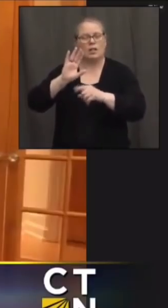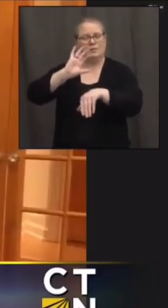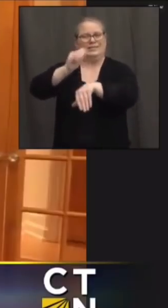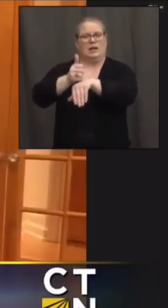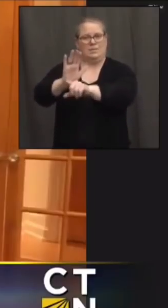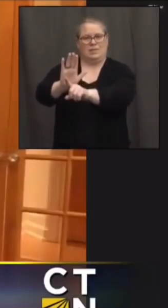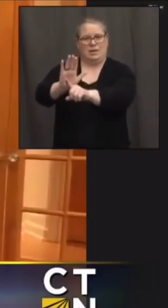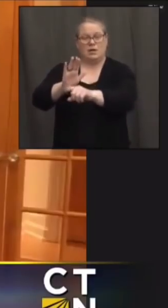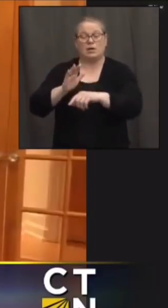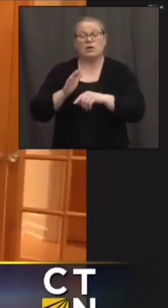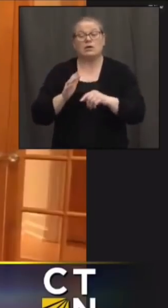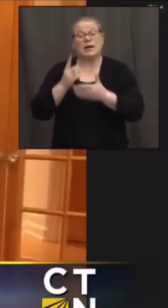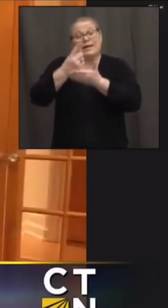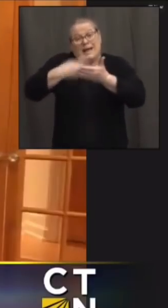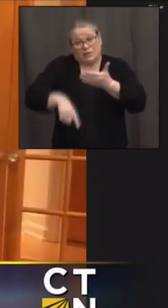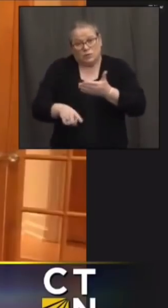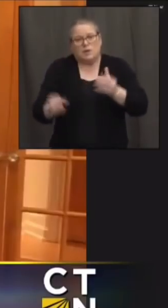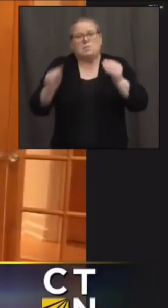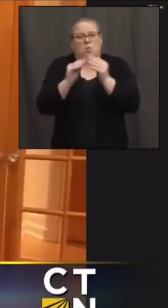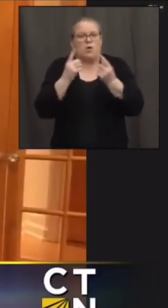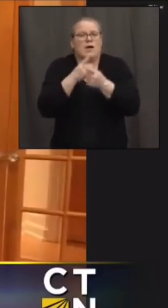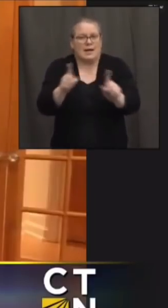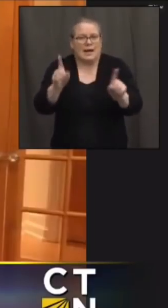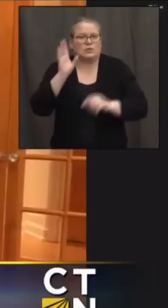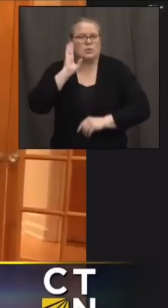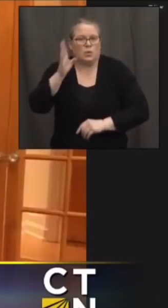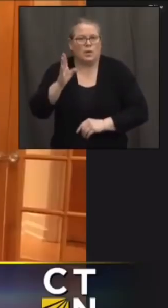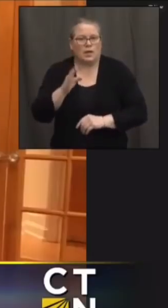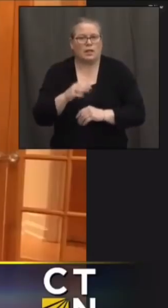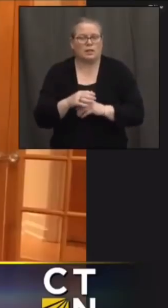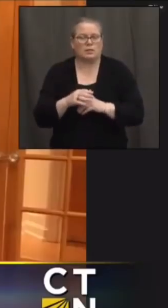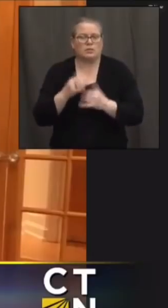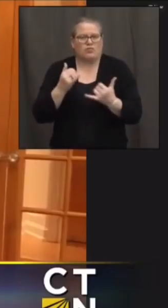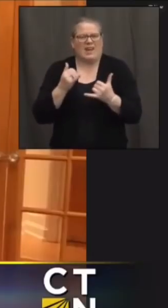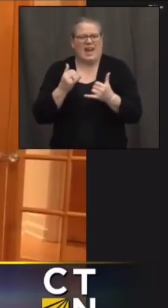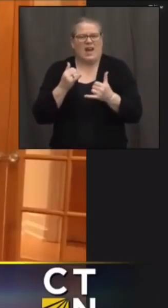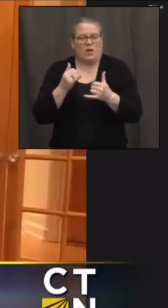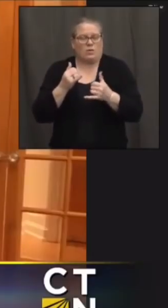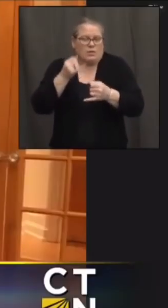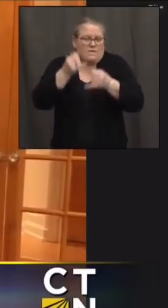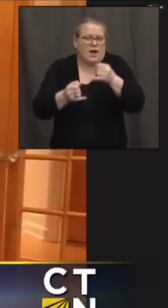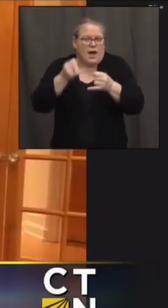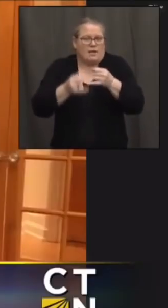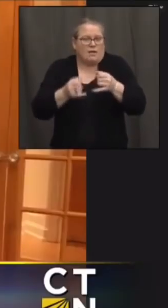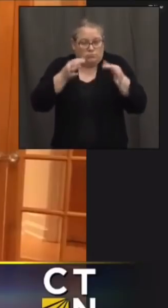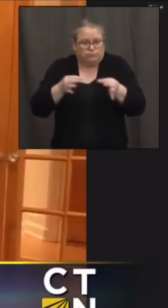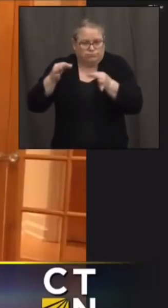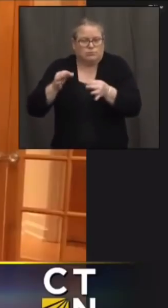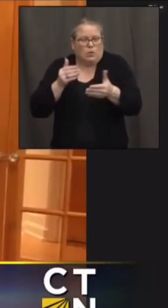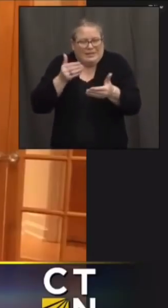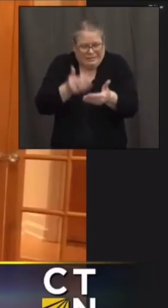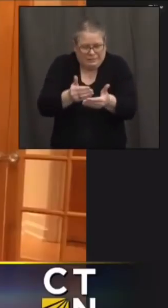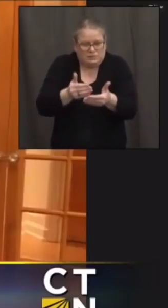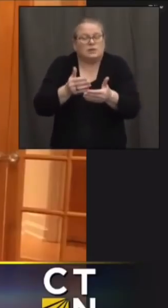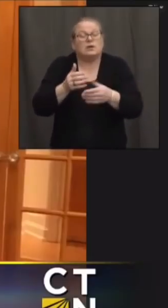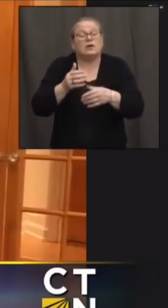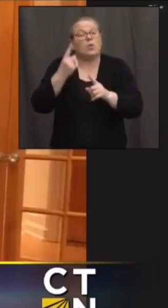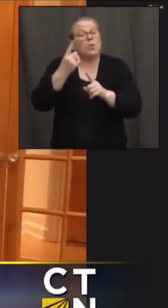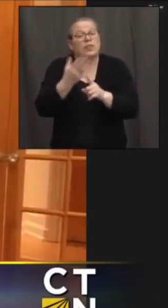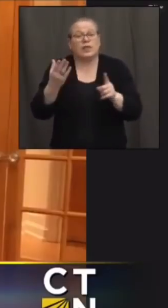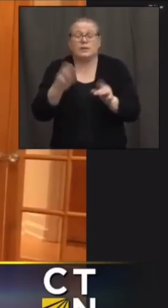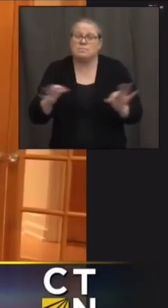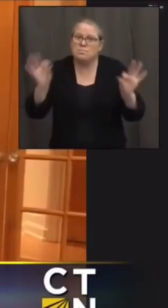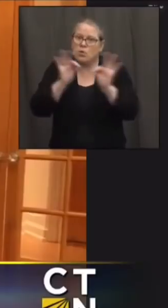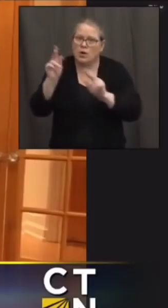week um that are in uh and uh closing in on final plans but look this one thing for folks to keep in mind though is again